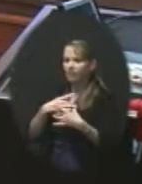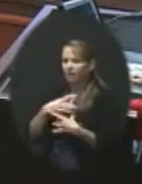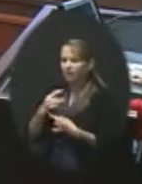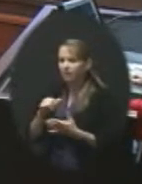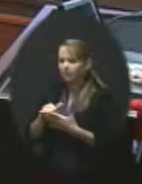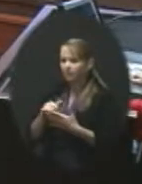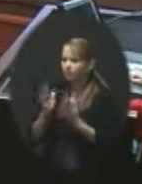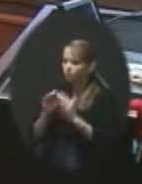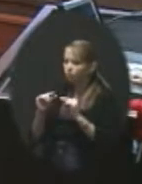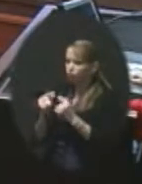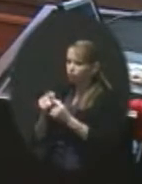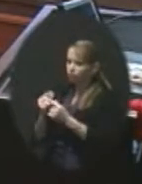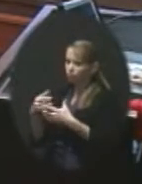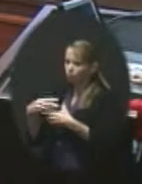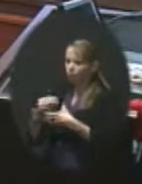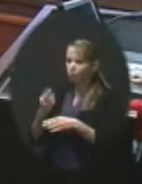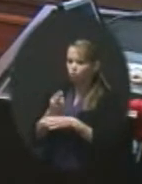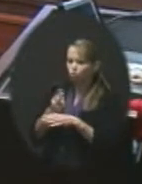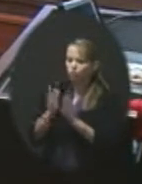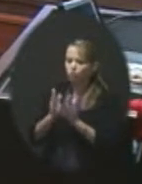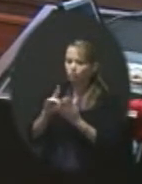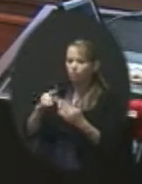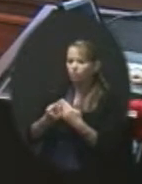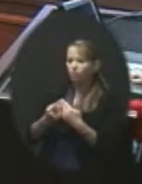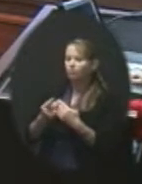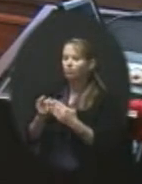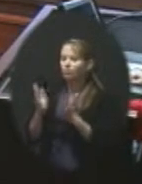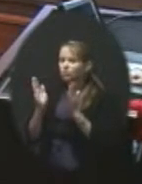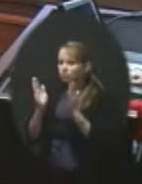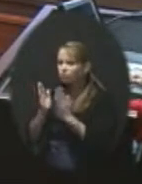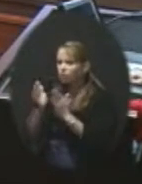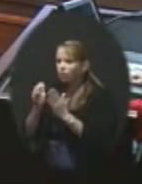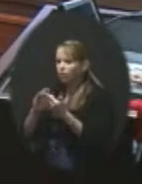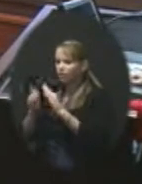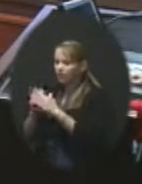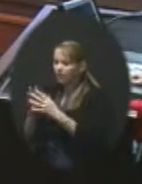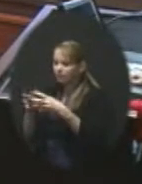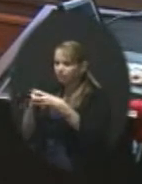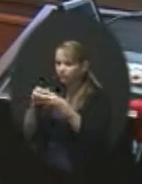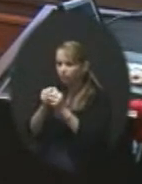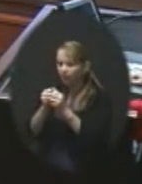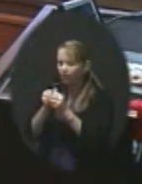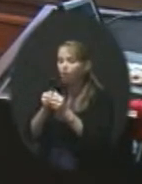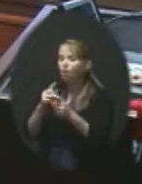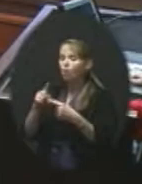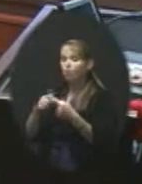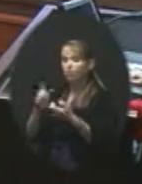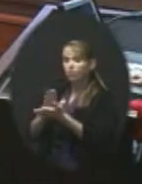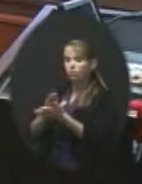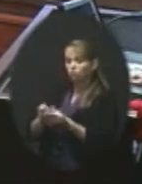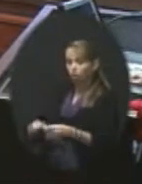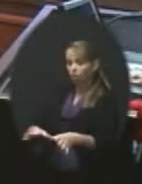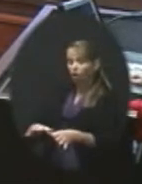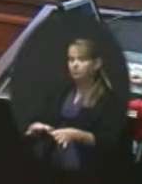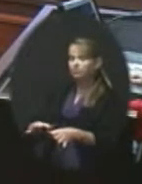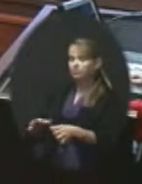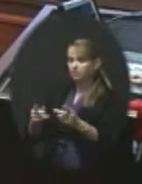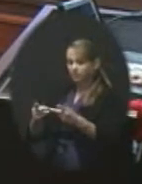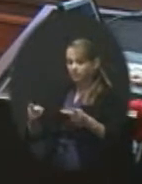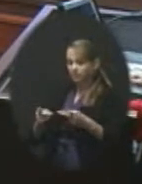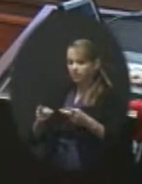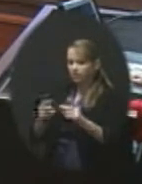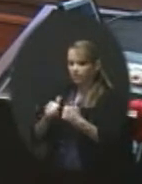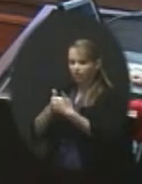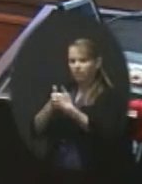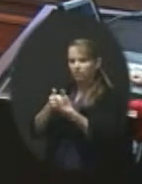and use that wet space for a separate project. And as soon as schools lost that space, it became really challenging for teachers to kind of individualize instruction